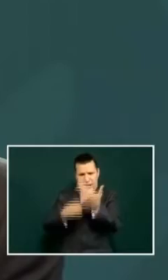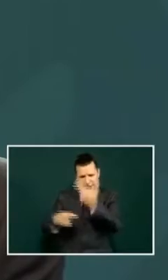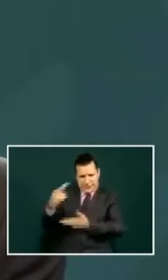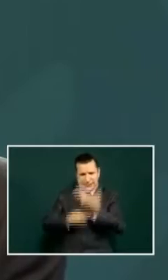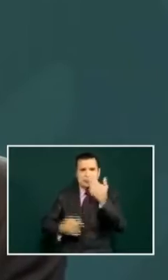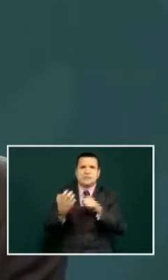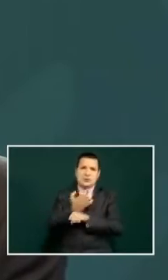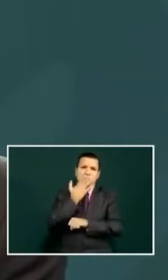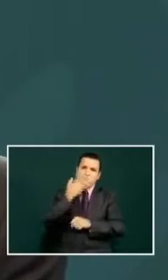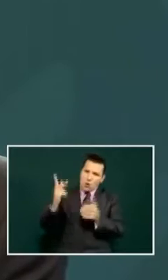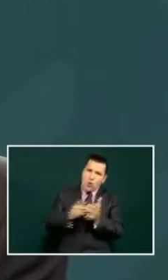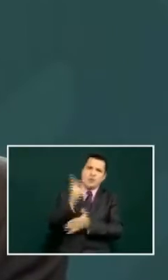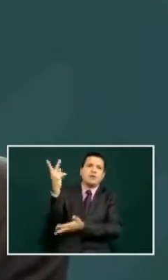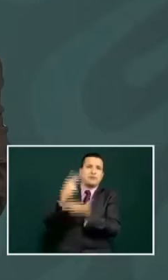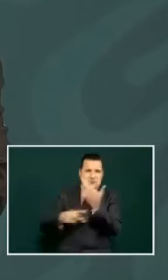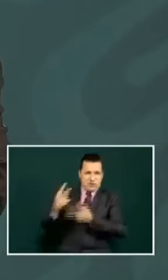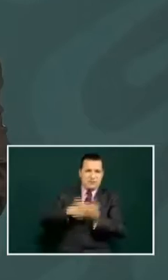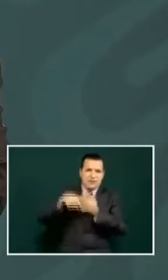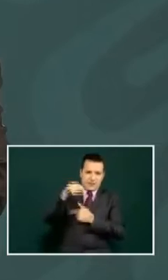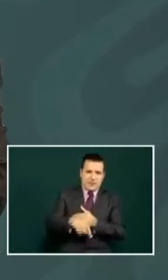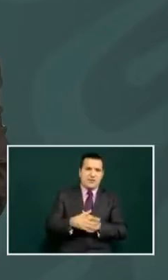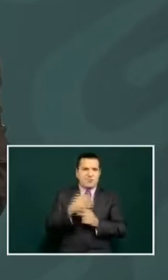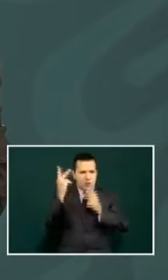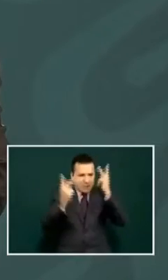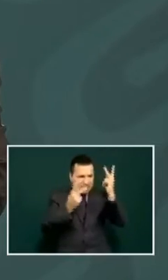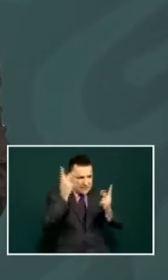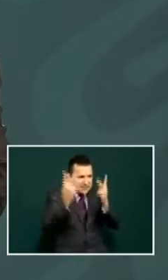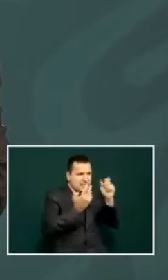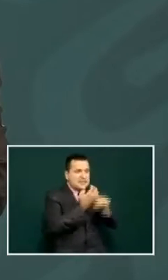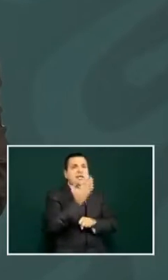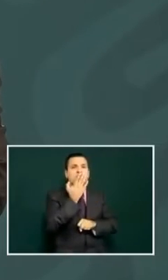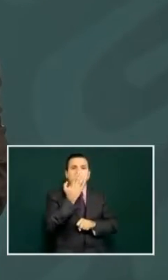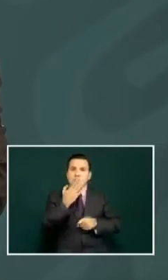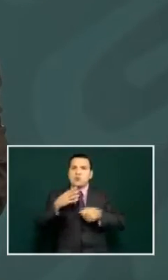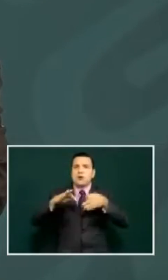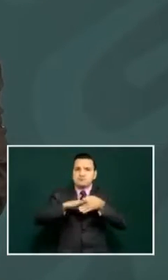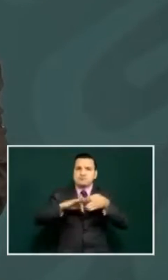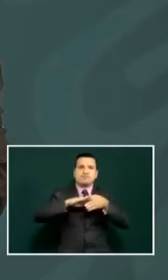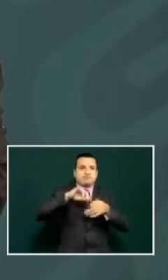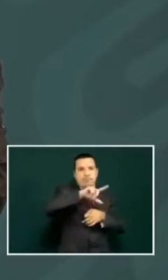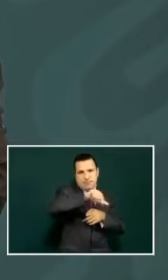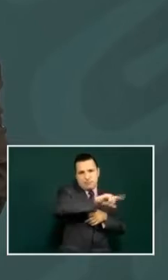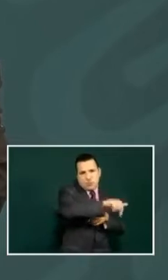will return and I will be visiting Sonora